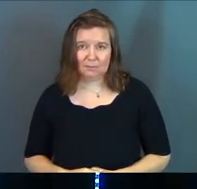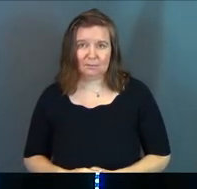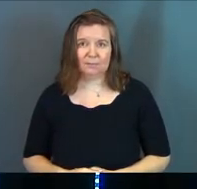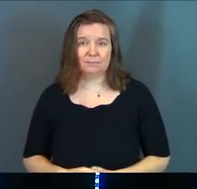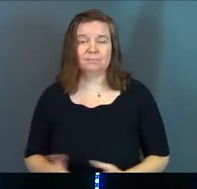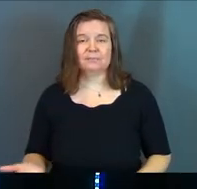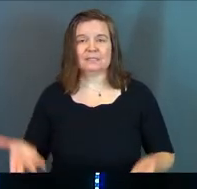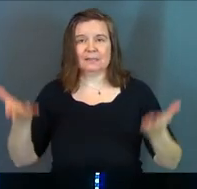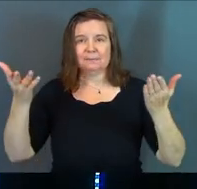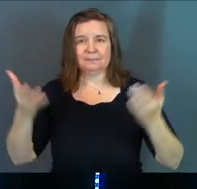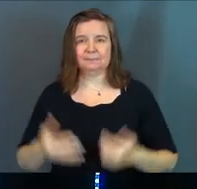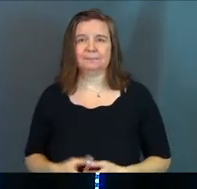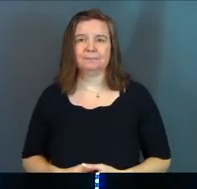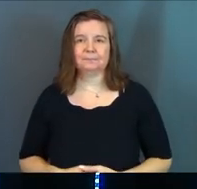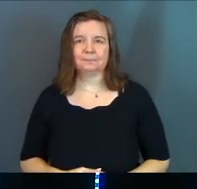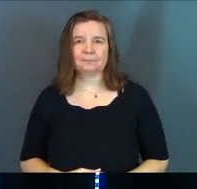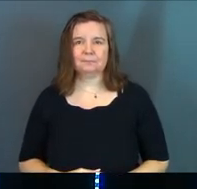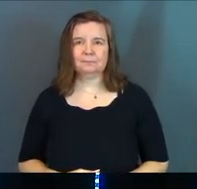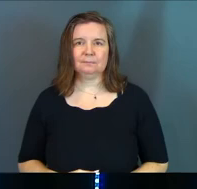Would you guys stand?